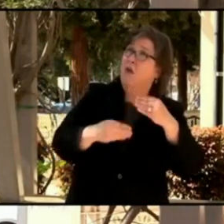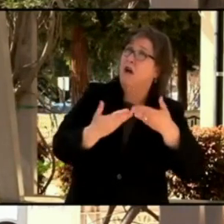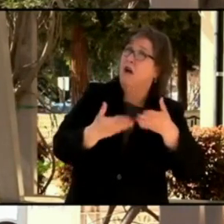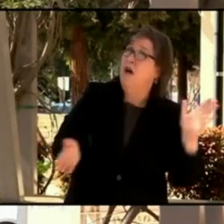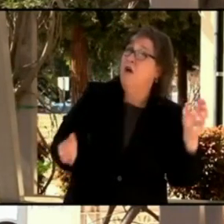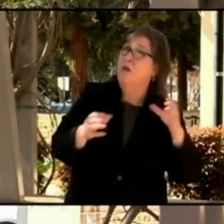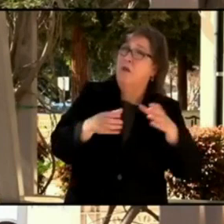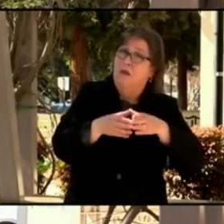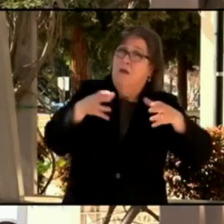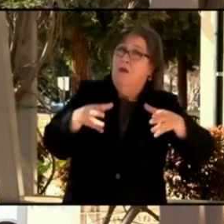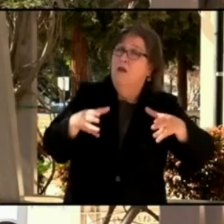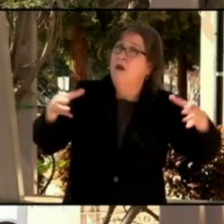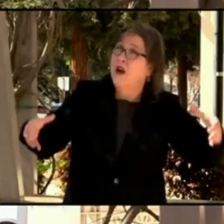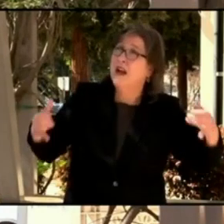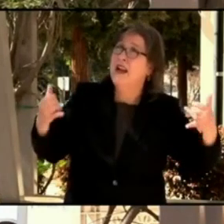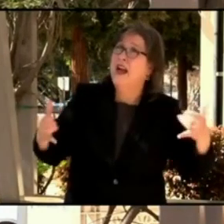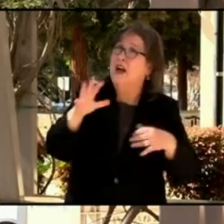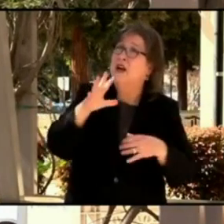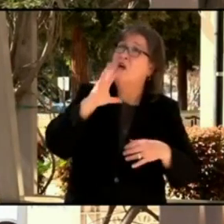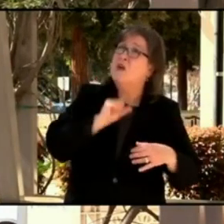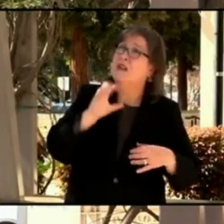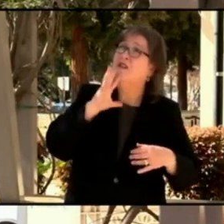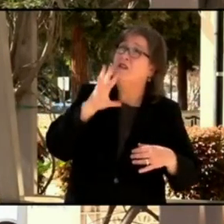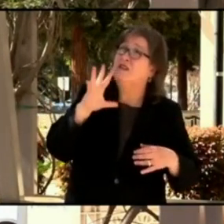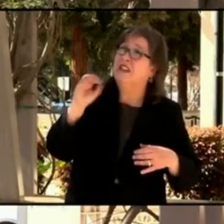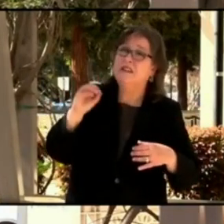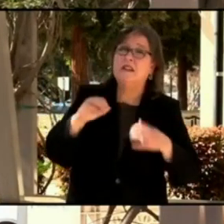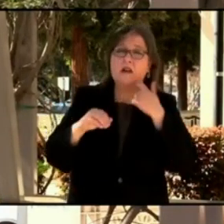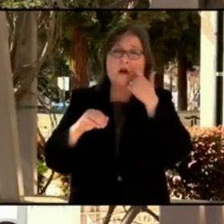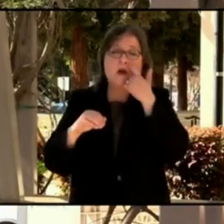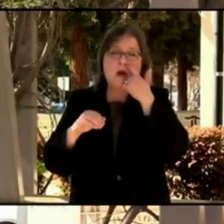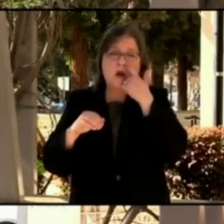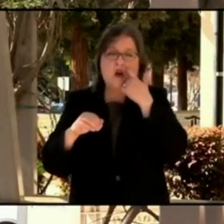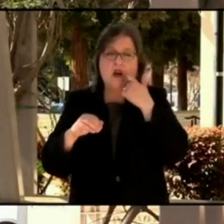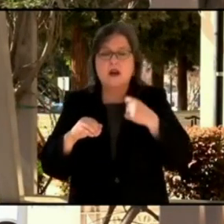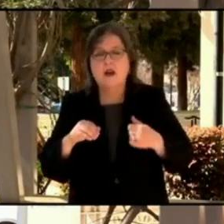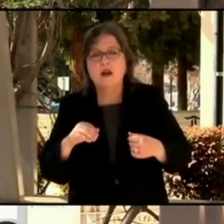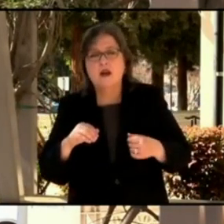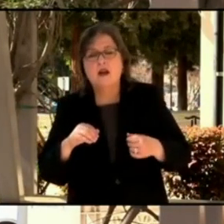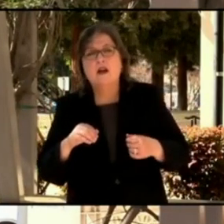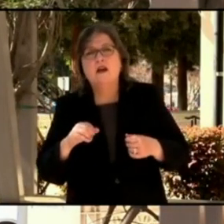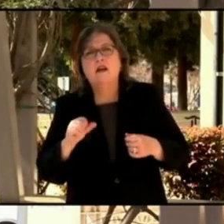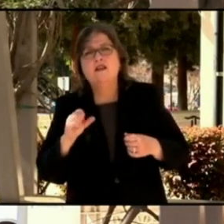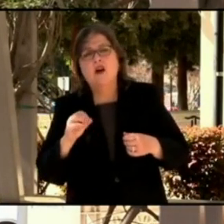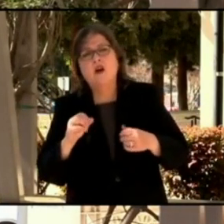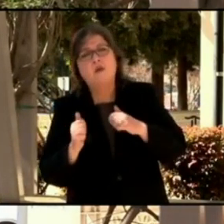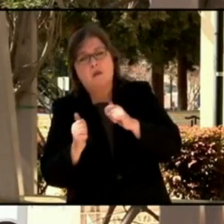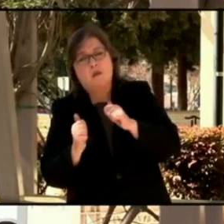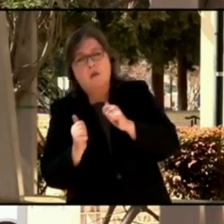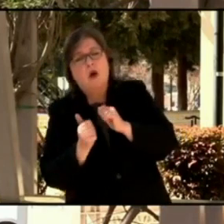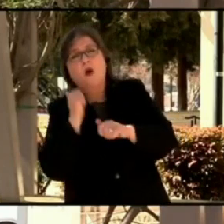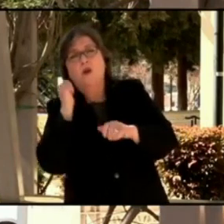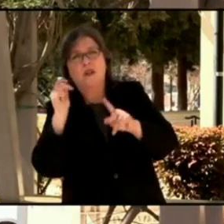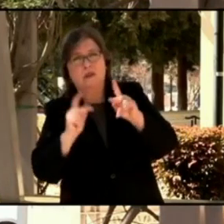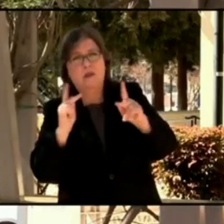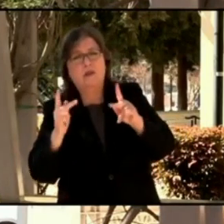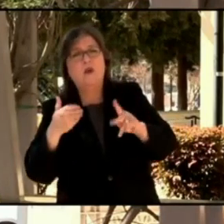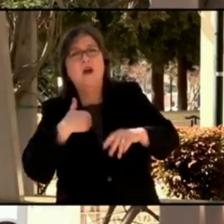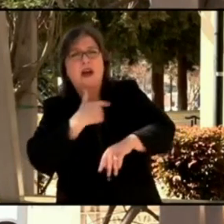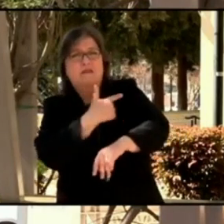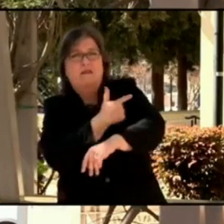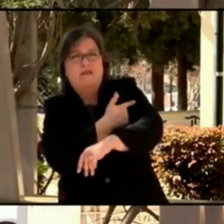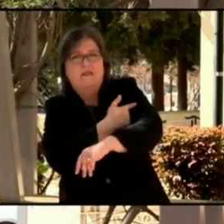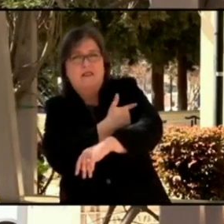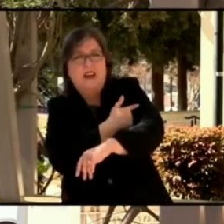Of those, about 49,000 are first doses. So all second doses were covered. And we have less that we needed to do for next